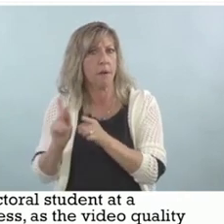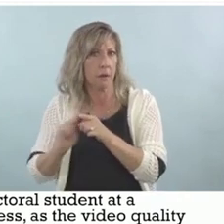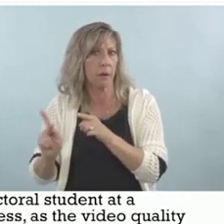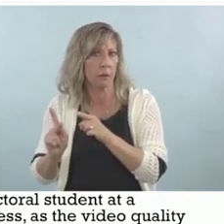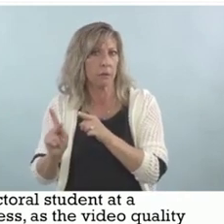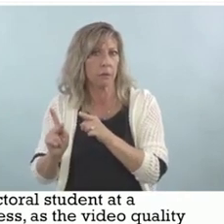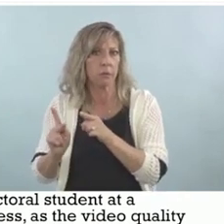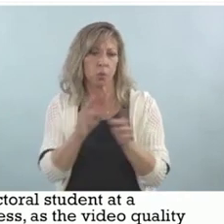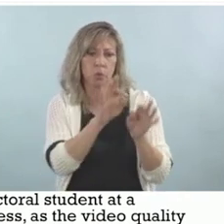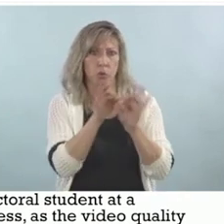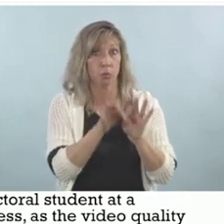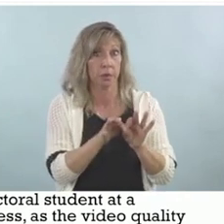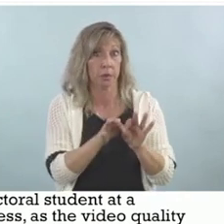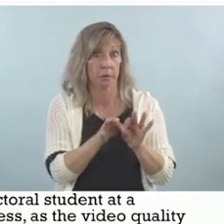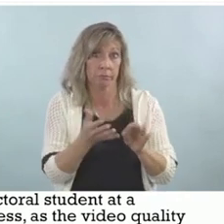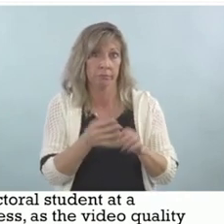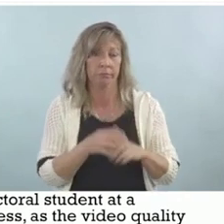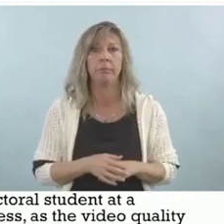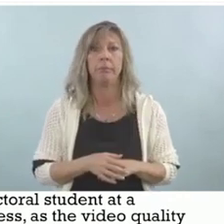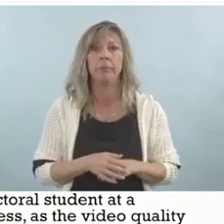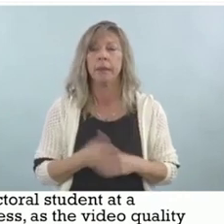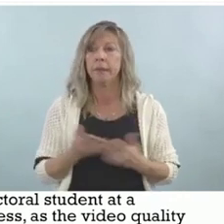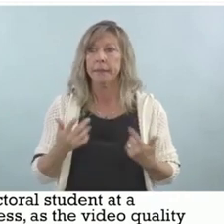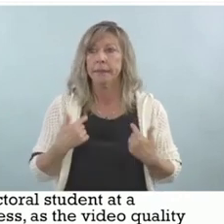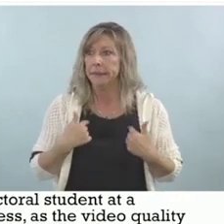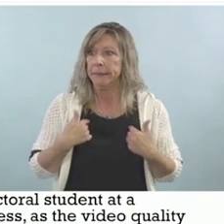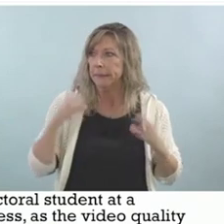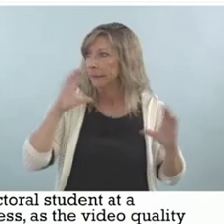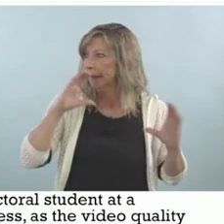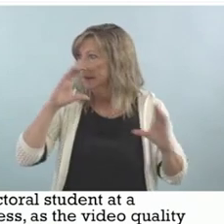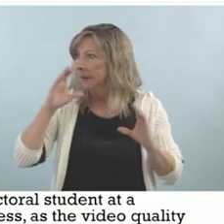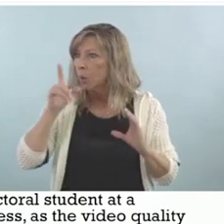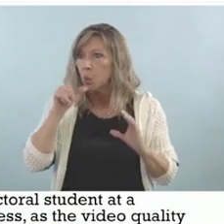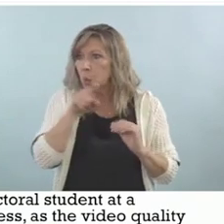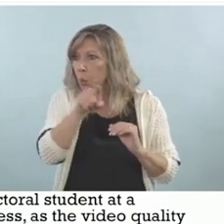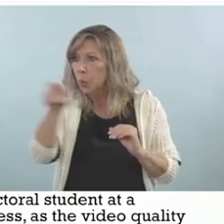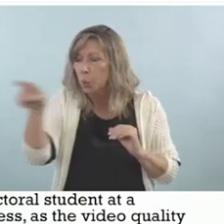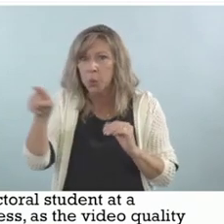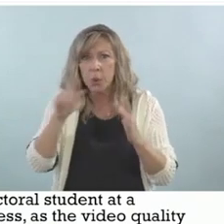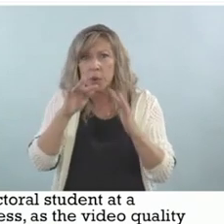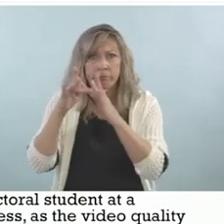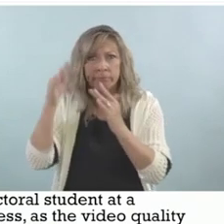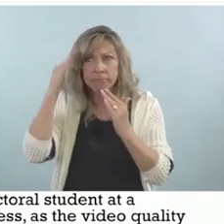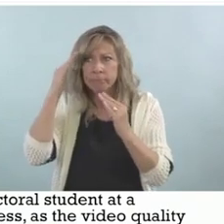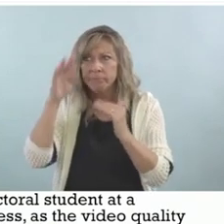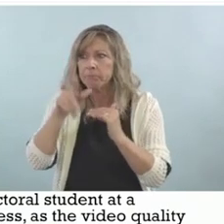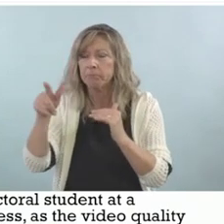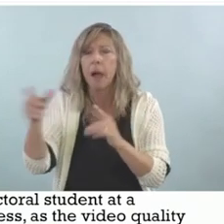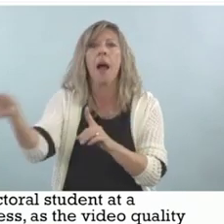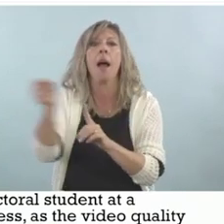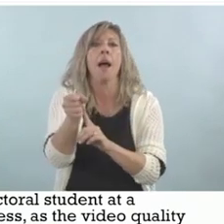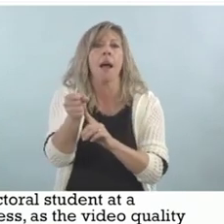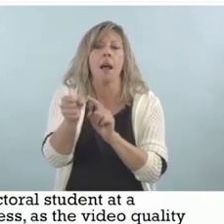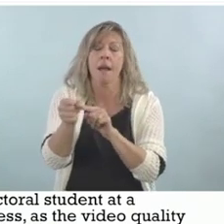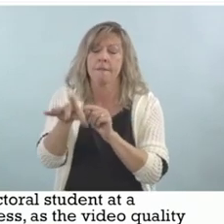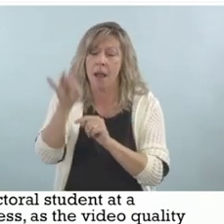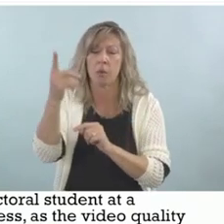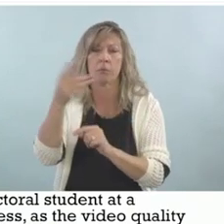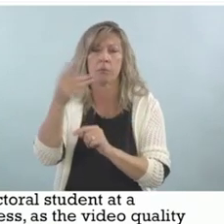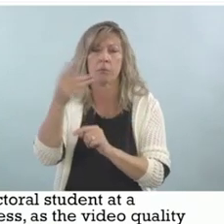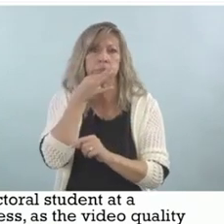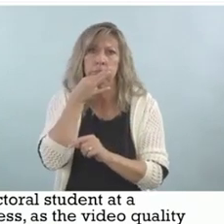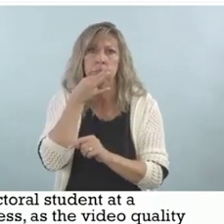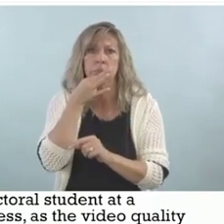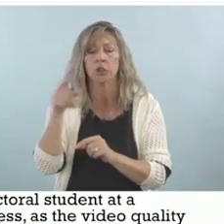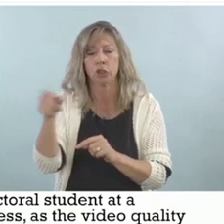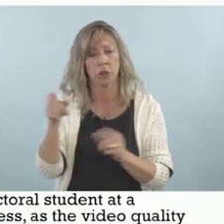So I looked through my networks, and I did find somebody who was really an expert. She did a very solid